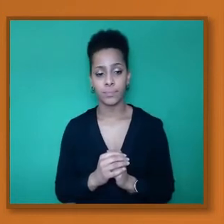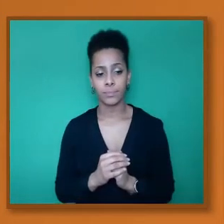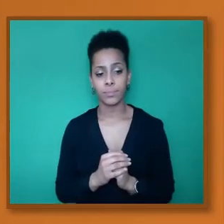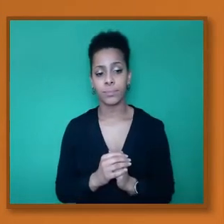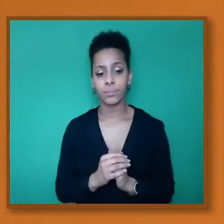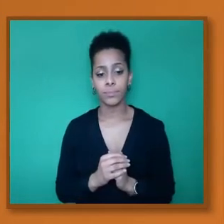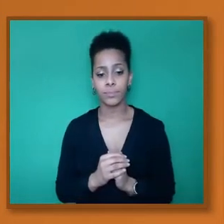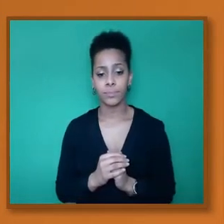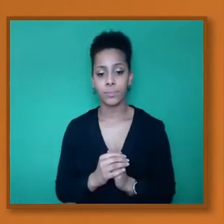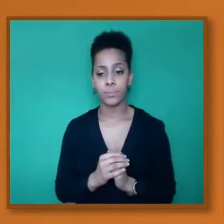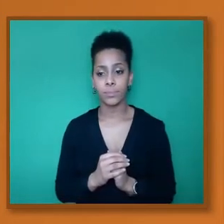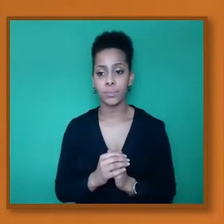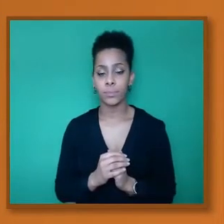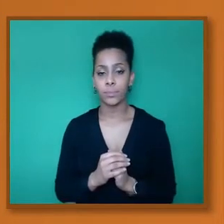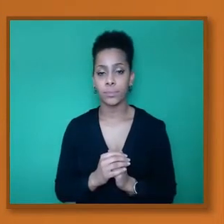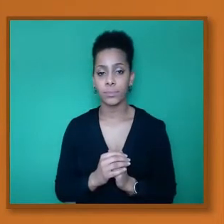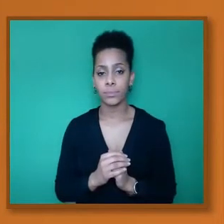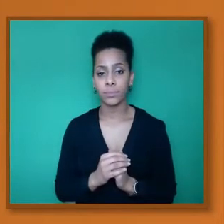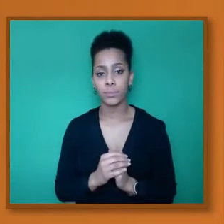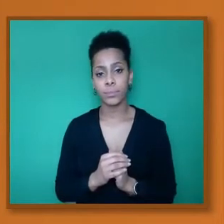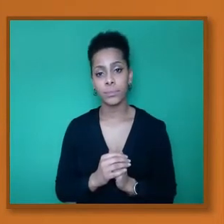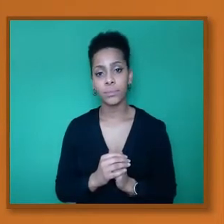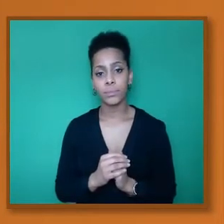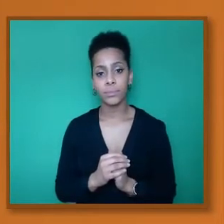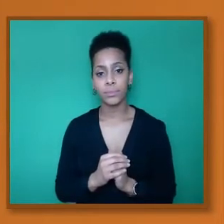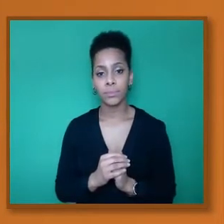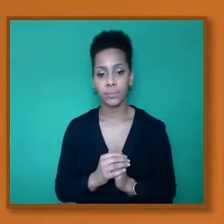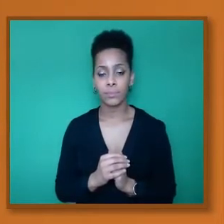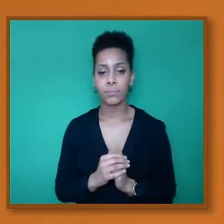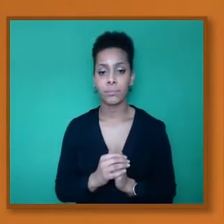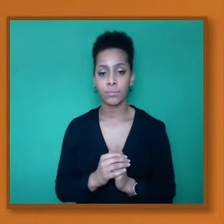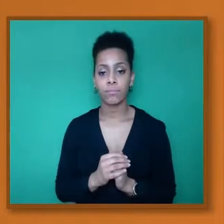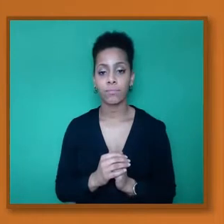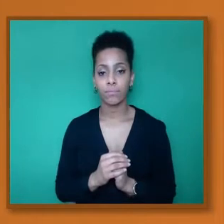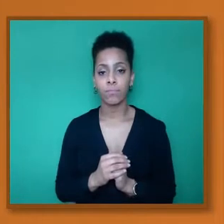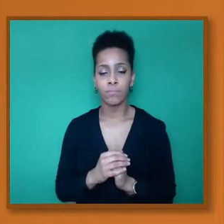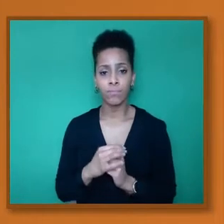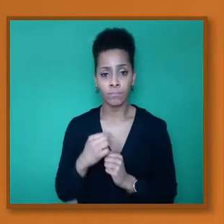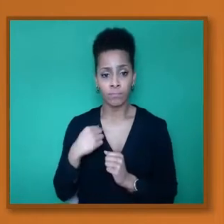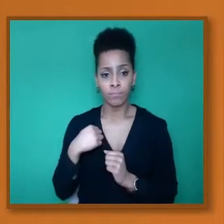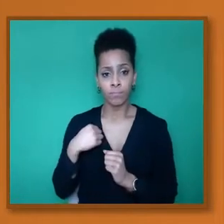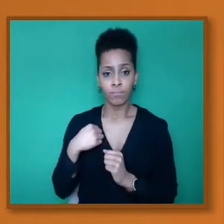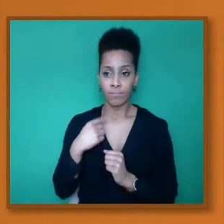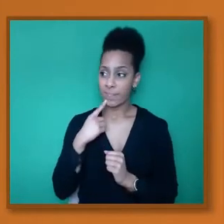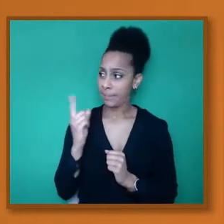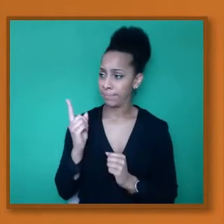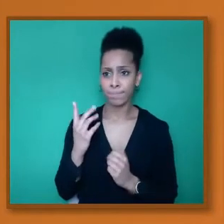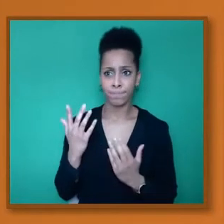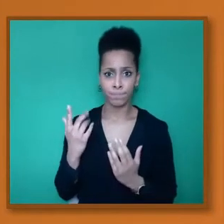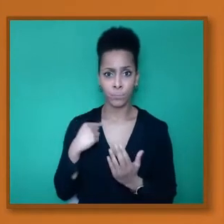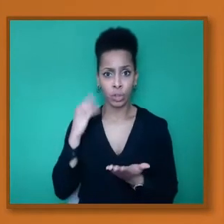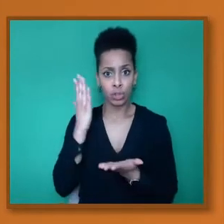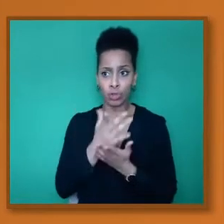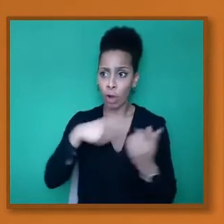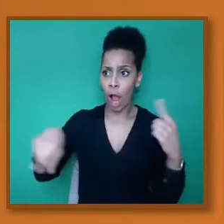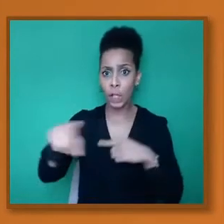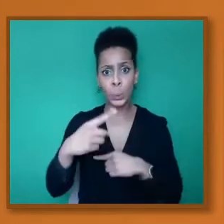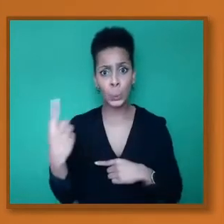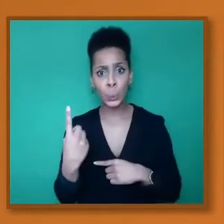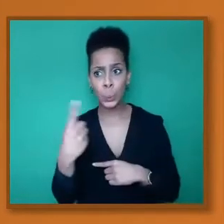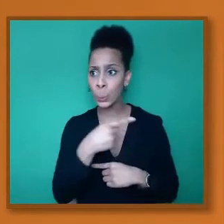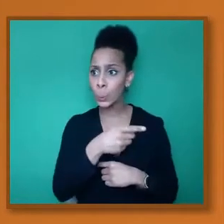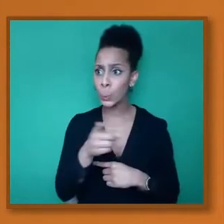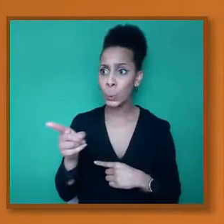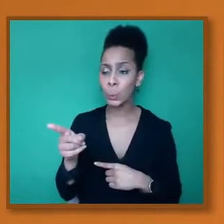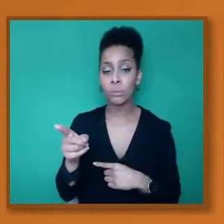And I've deliberately said, who can we trust now? I've got on here a number of individuals. So we've got